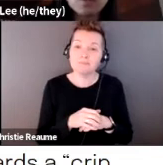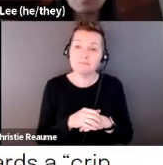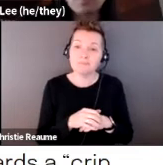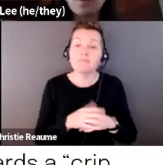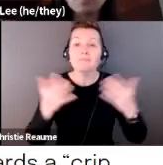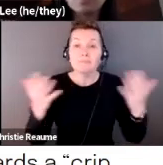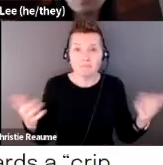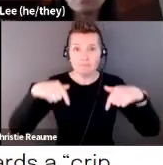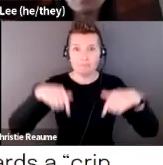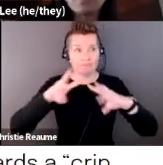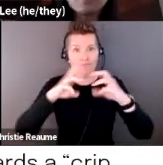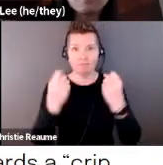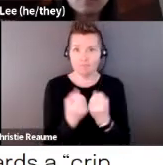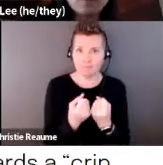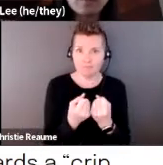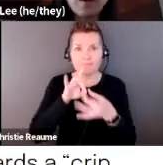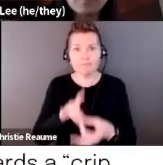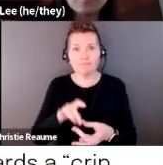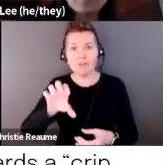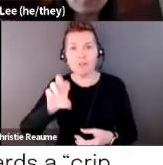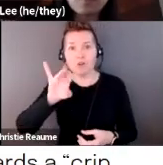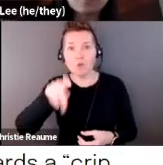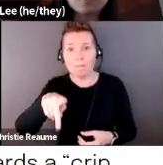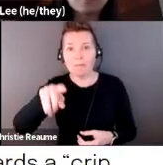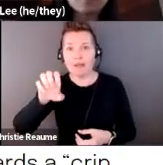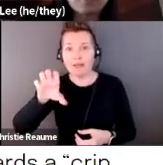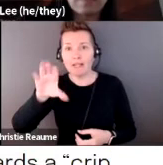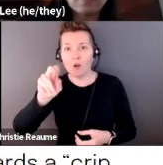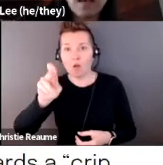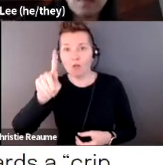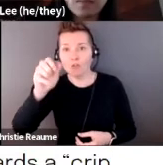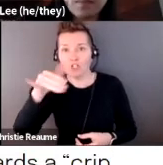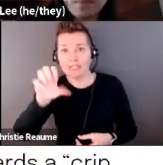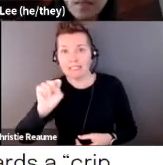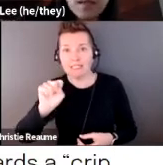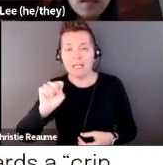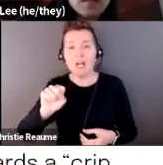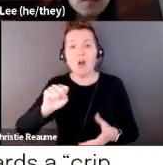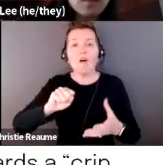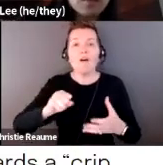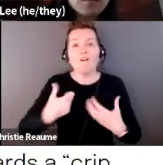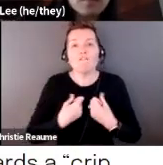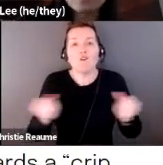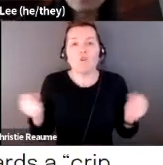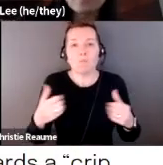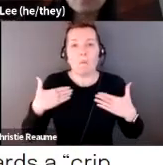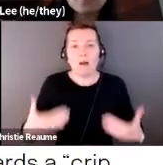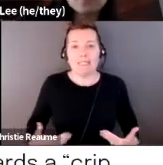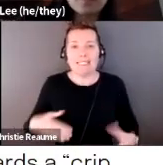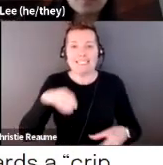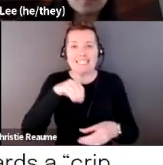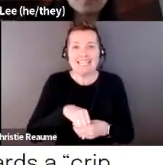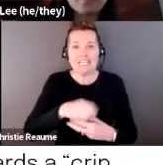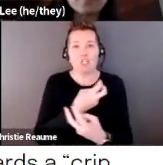which is Crypt Ecology's Vulnerable Bodies in a Toxic Landscape. So this is an